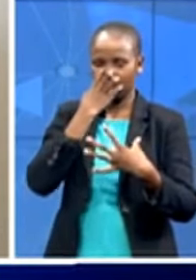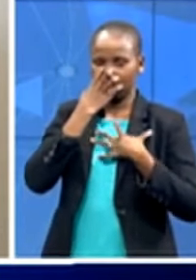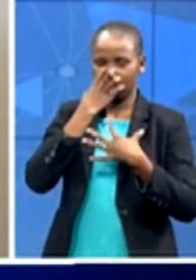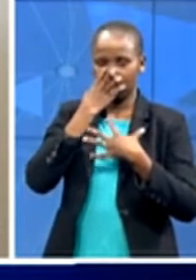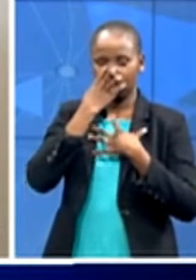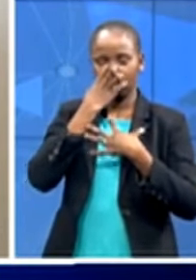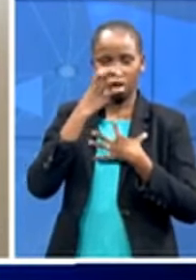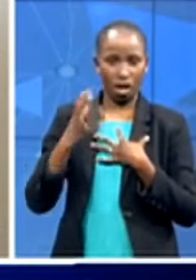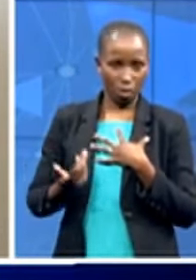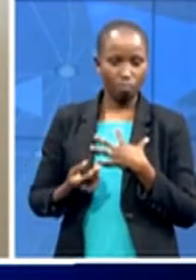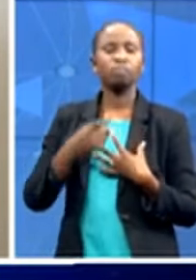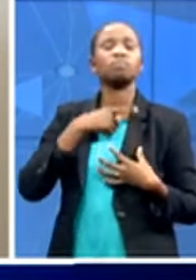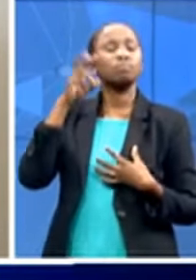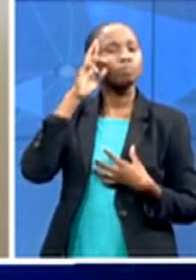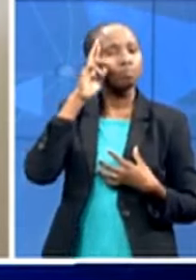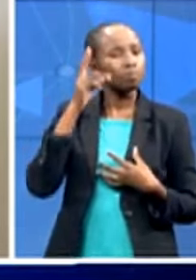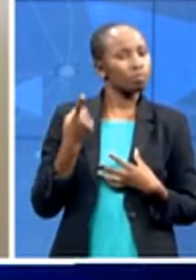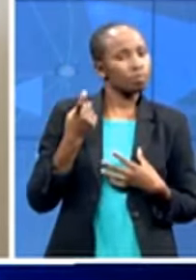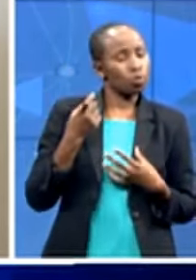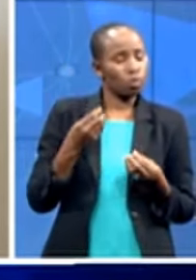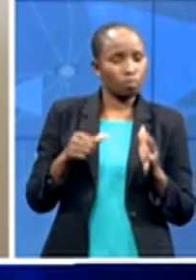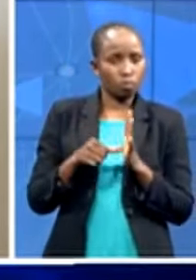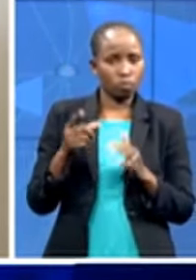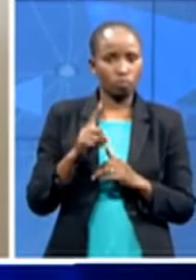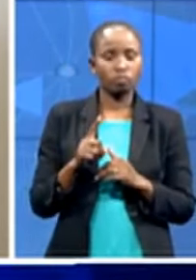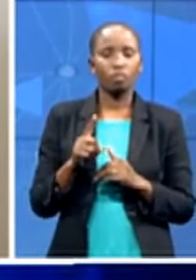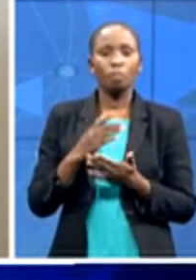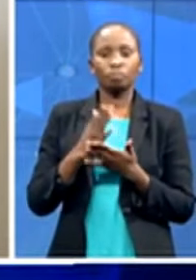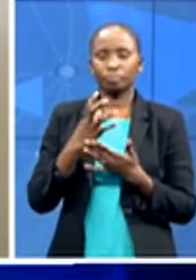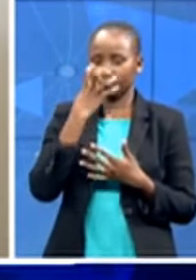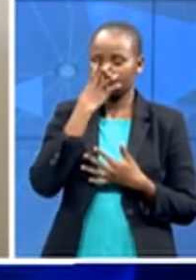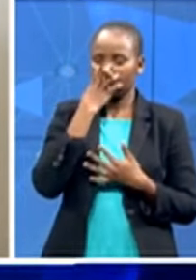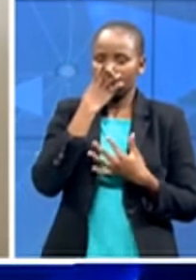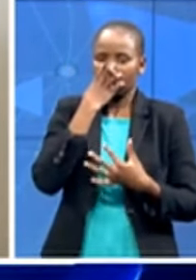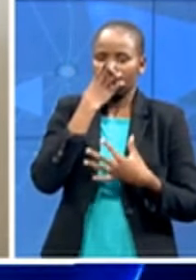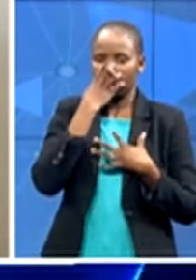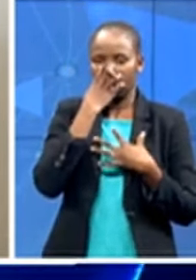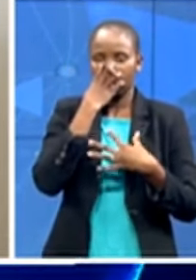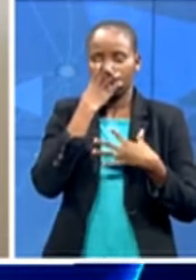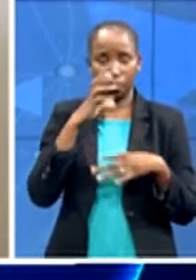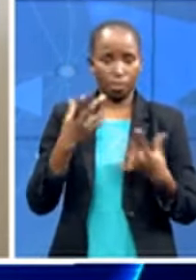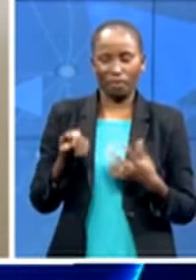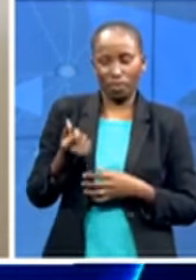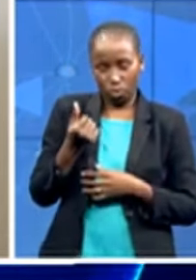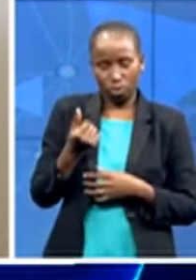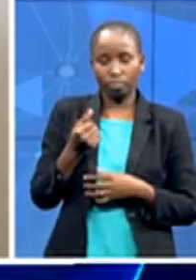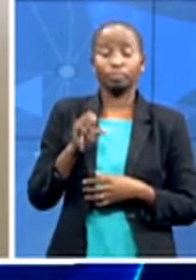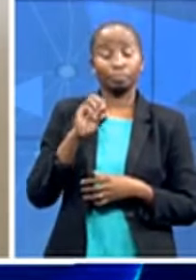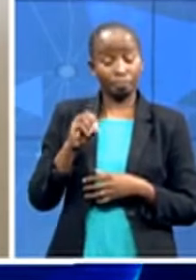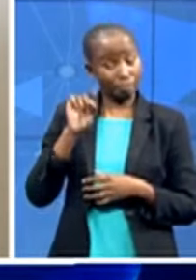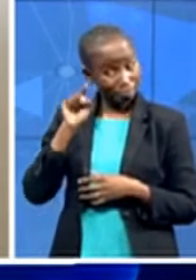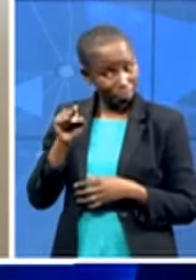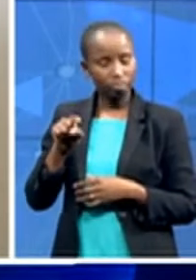issue is lack of oxygenation and people needing oxygenation so these devices were critical and they needed to be rolled out quickly